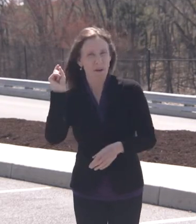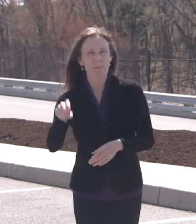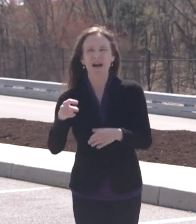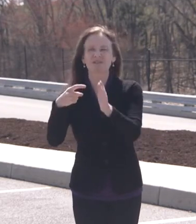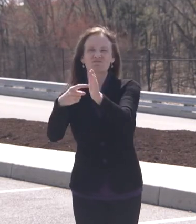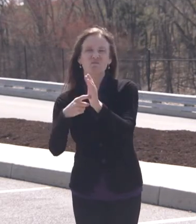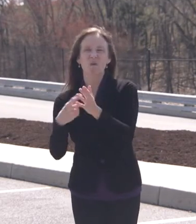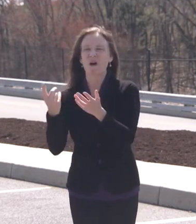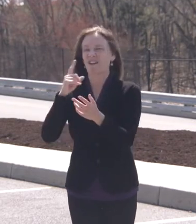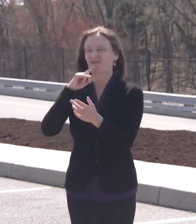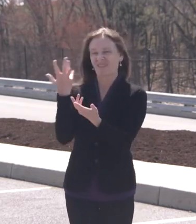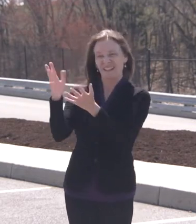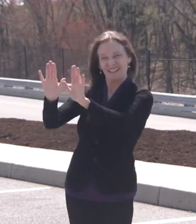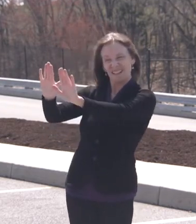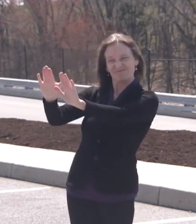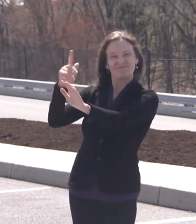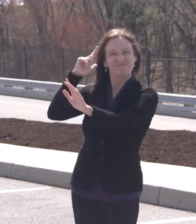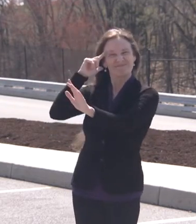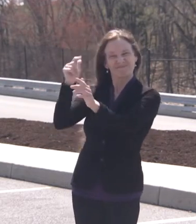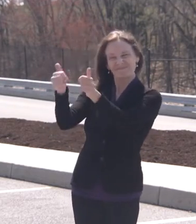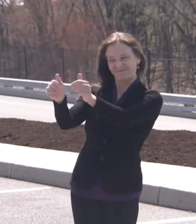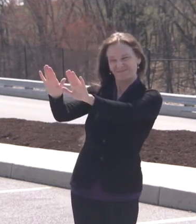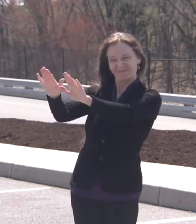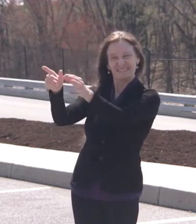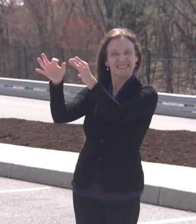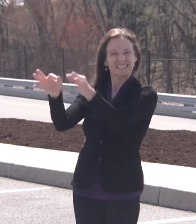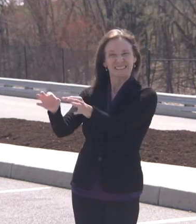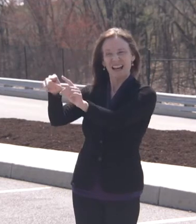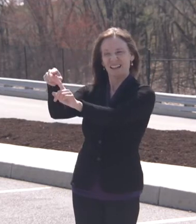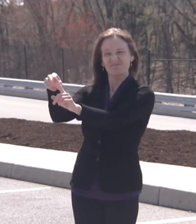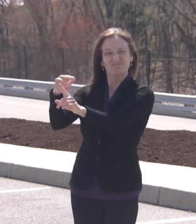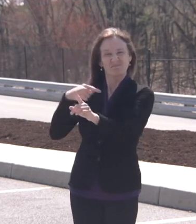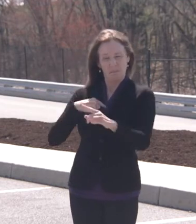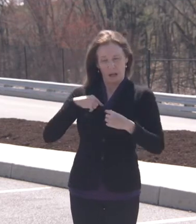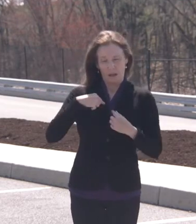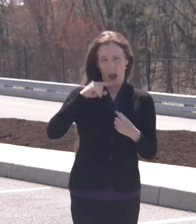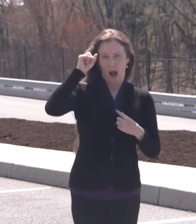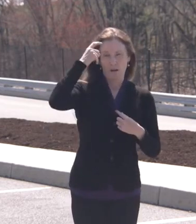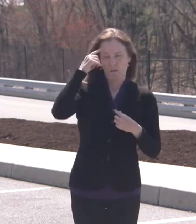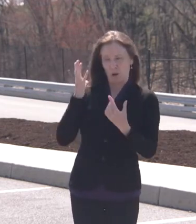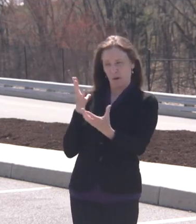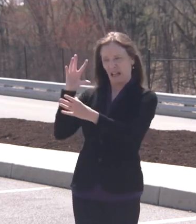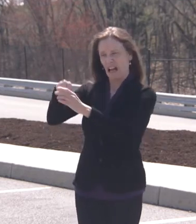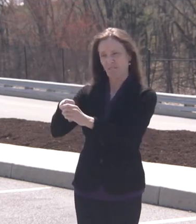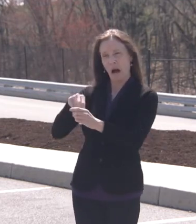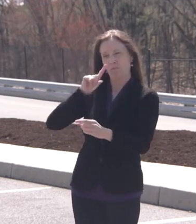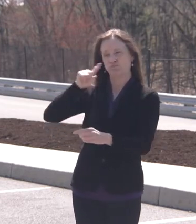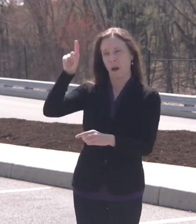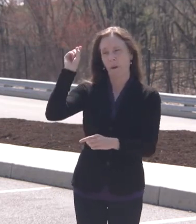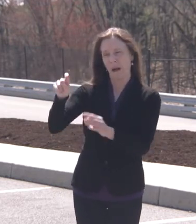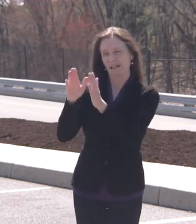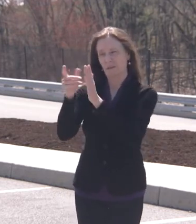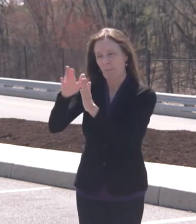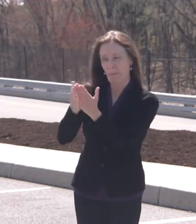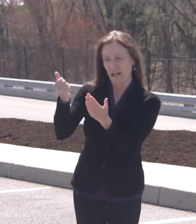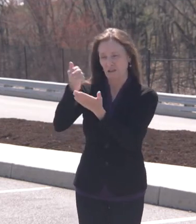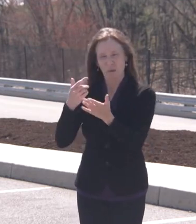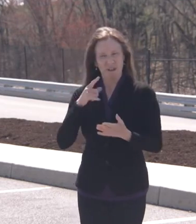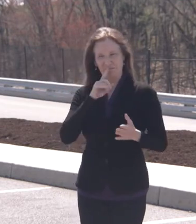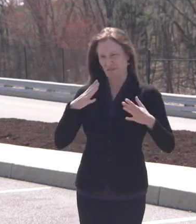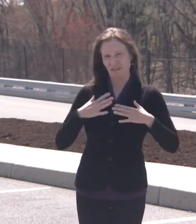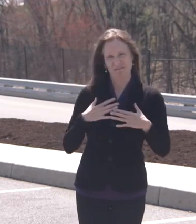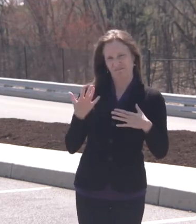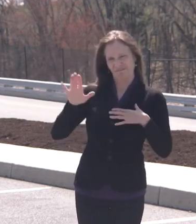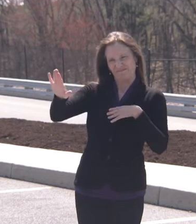I'm not sure why the government should interfere with that private sector decision. Okay. I was going to say, if